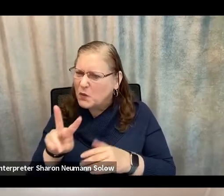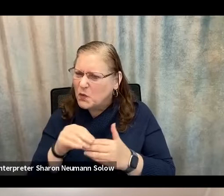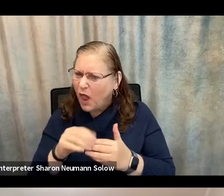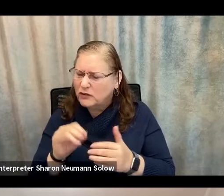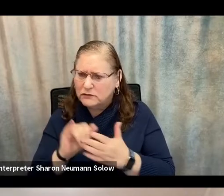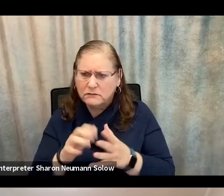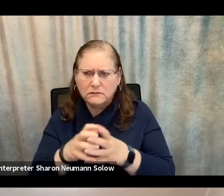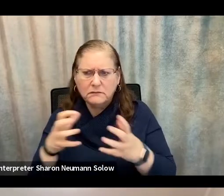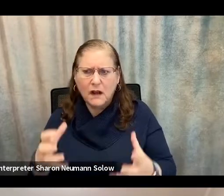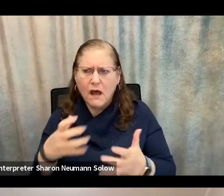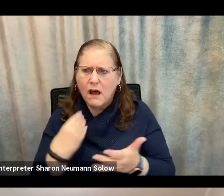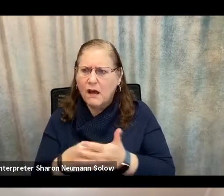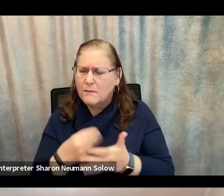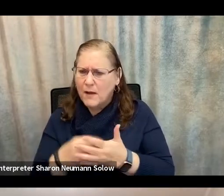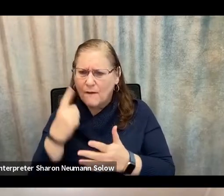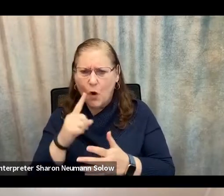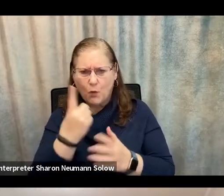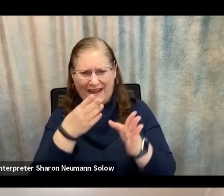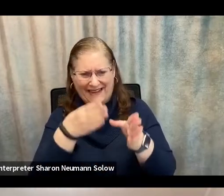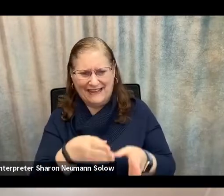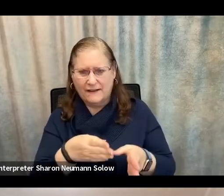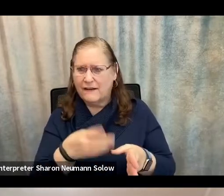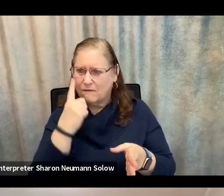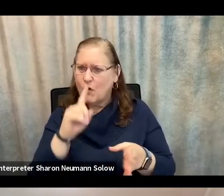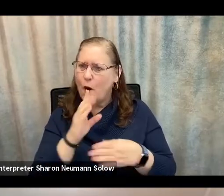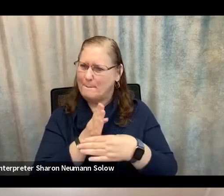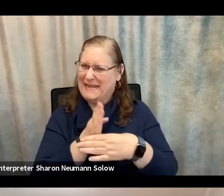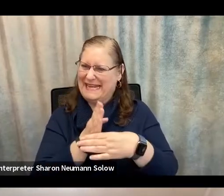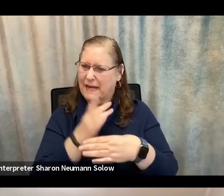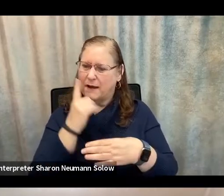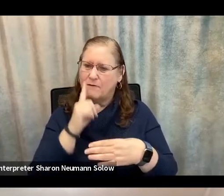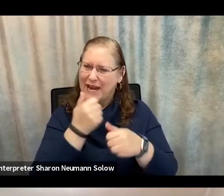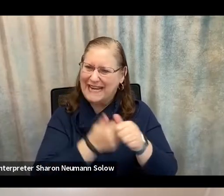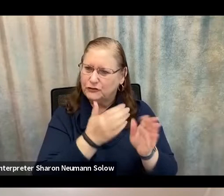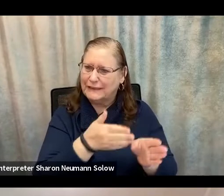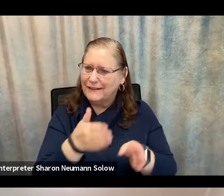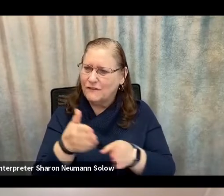amount for a median fraud amount per individual.